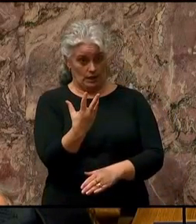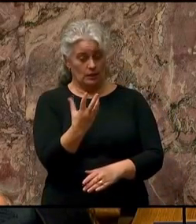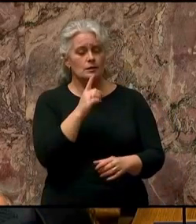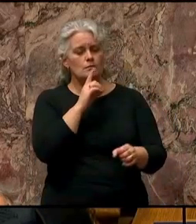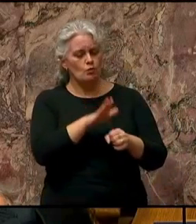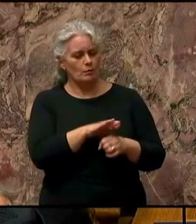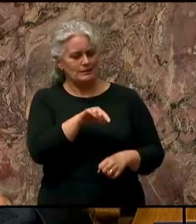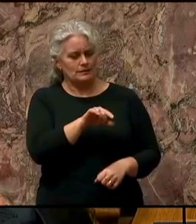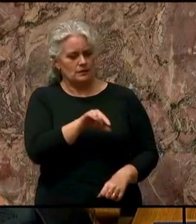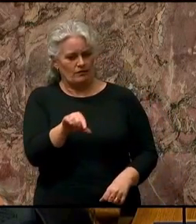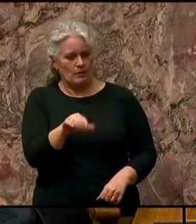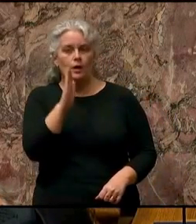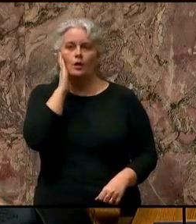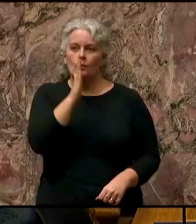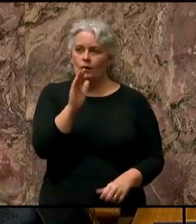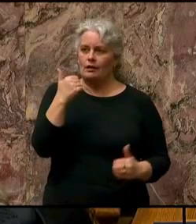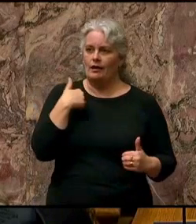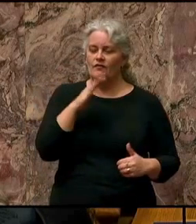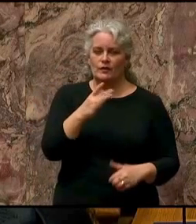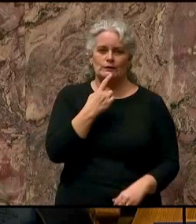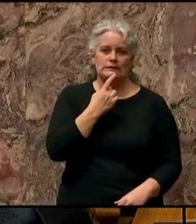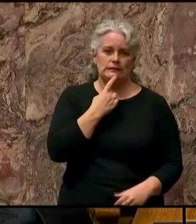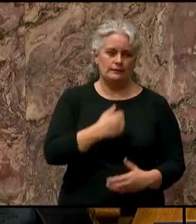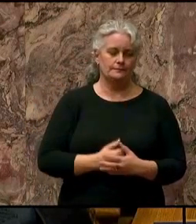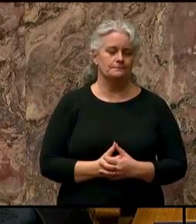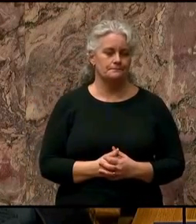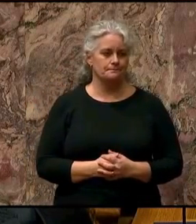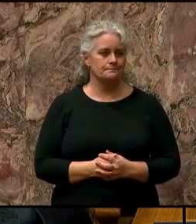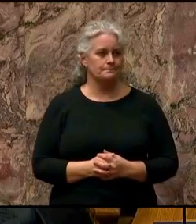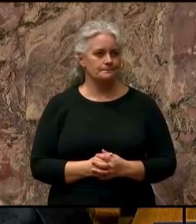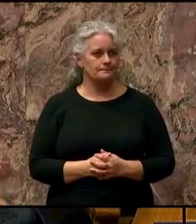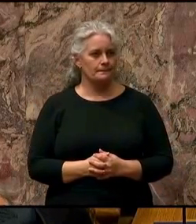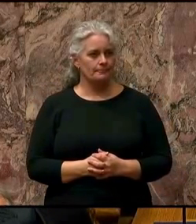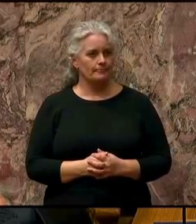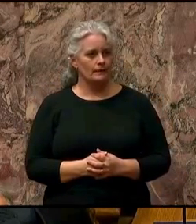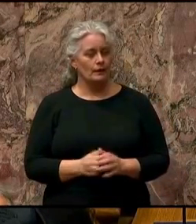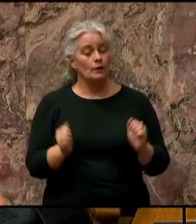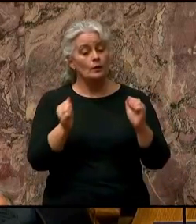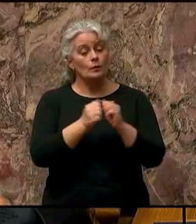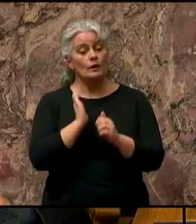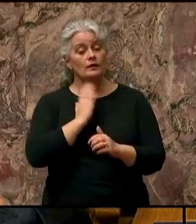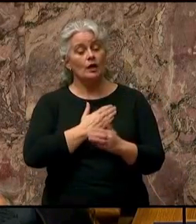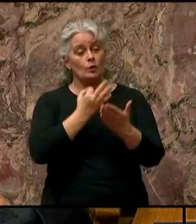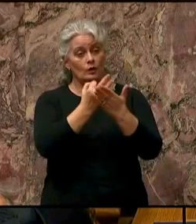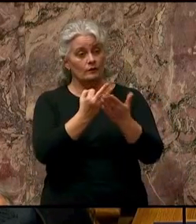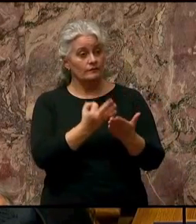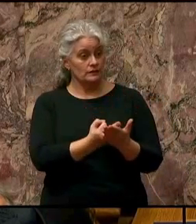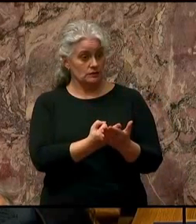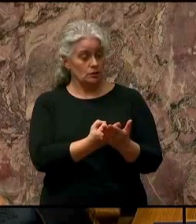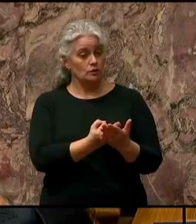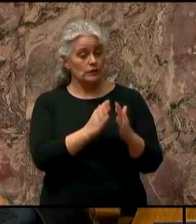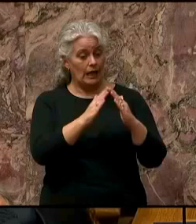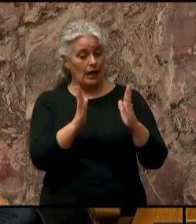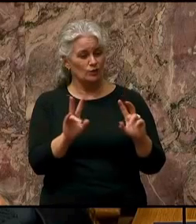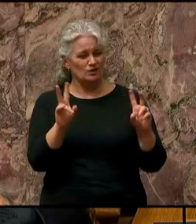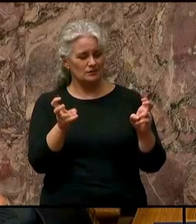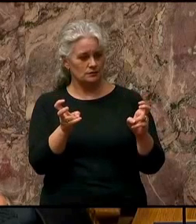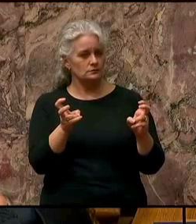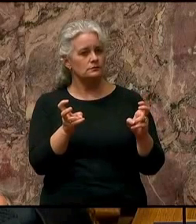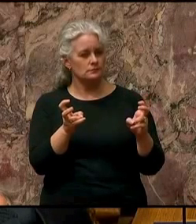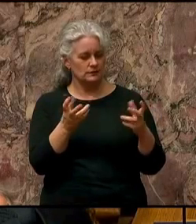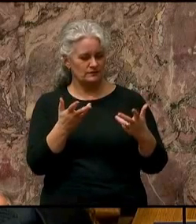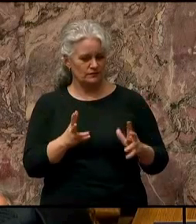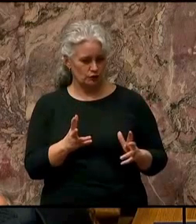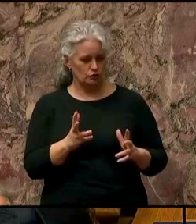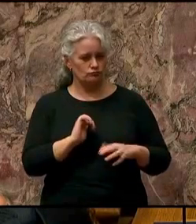government, people will have their say. With our fiscal house in order, we have the foundation we need